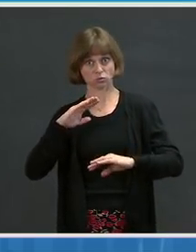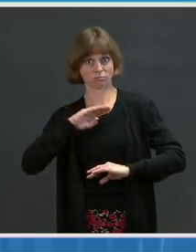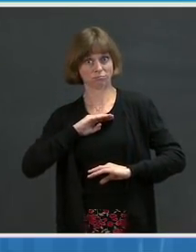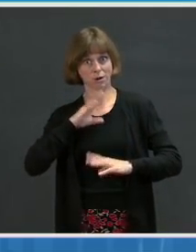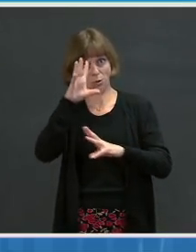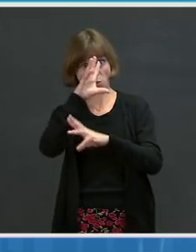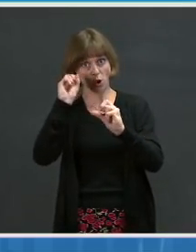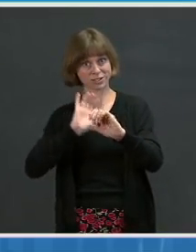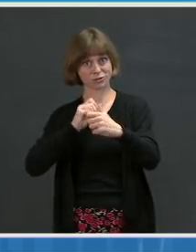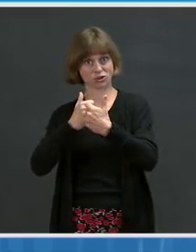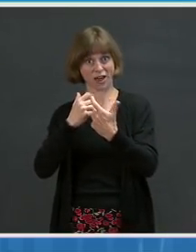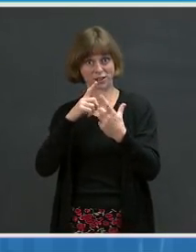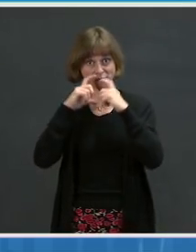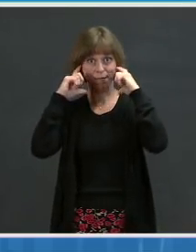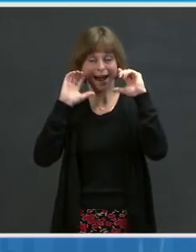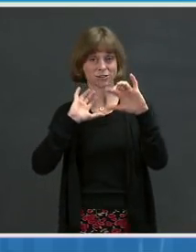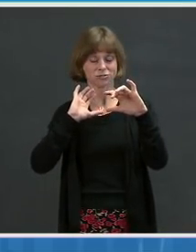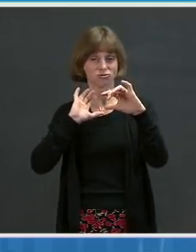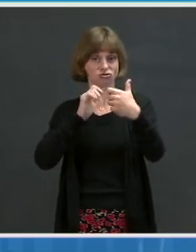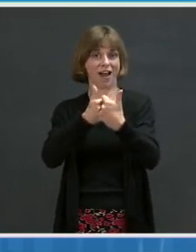up for the first 100 days.